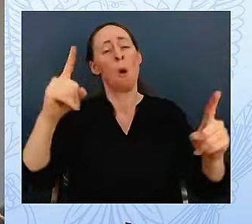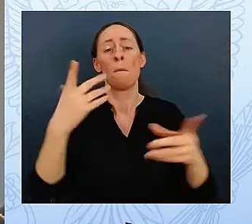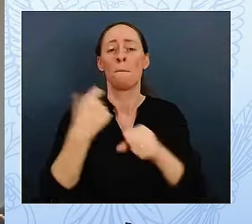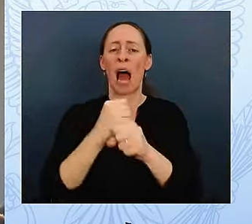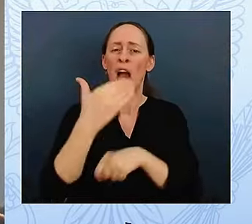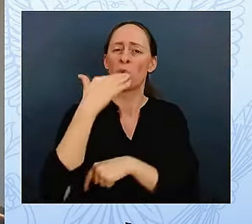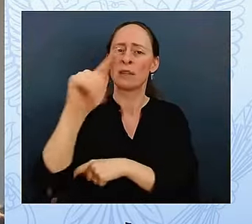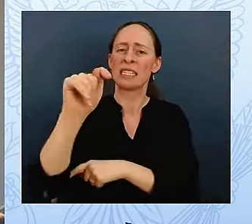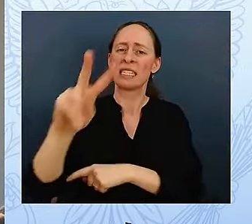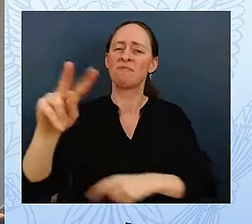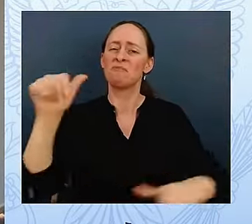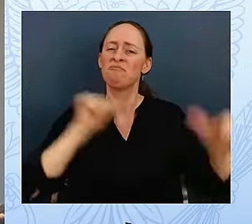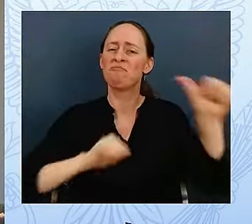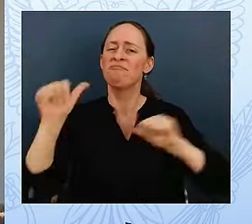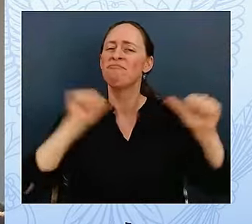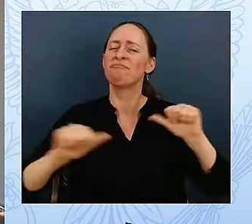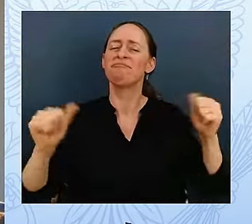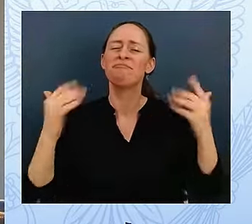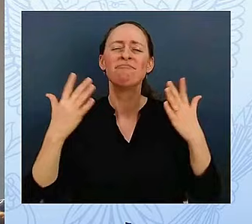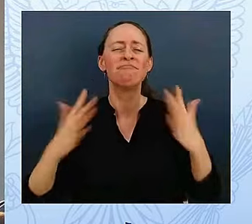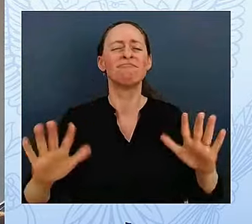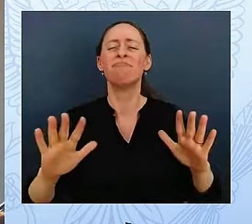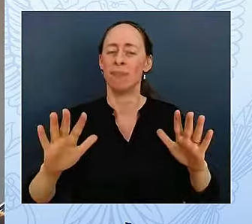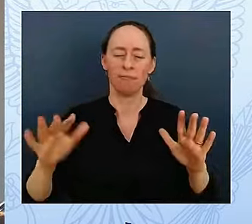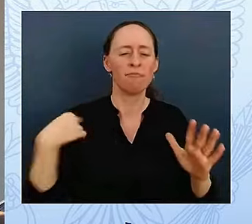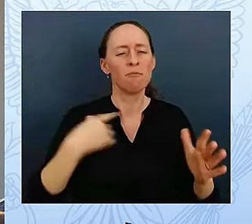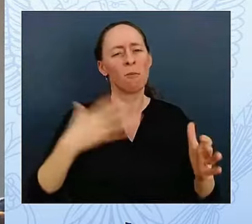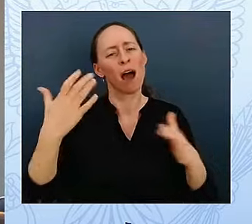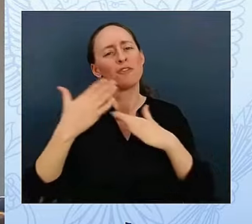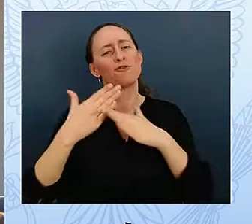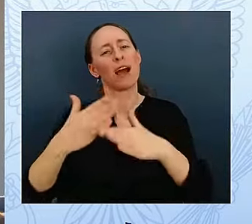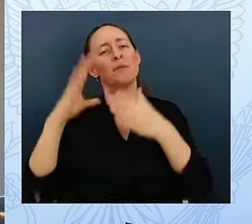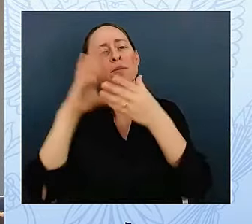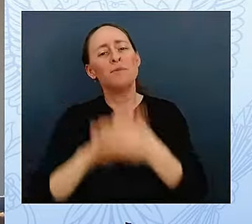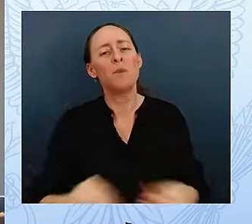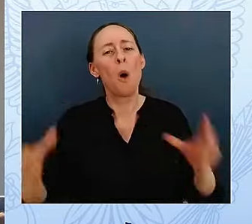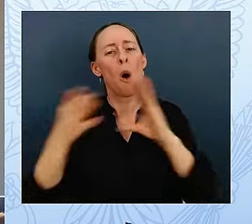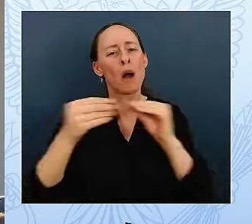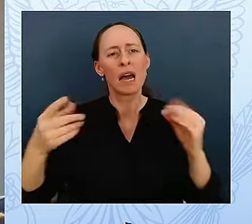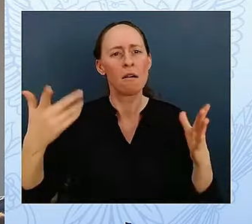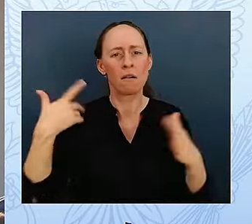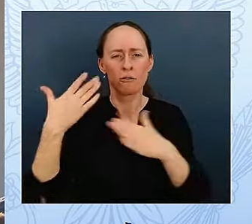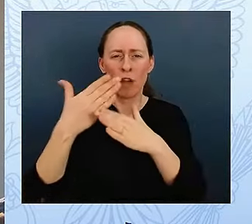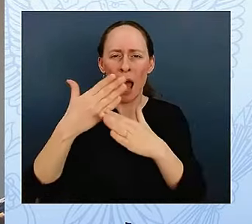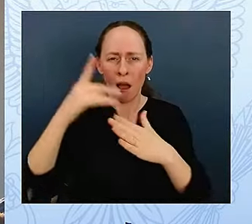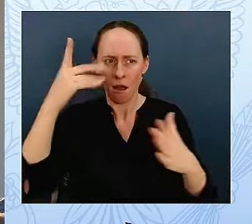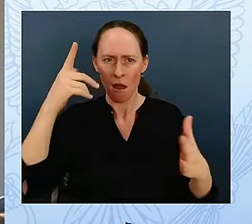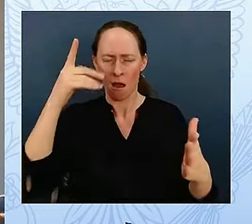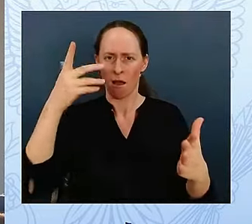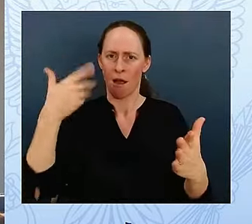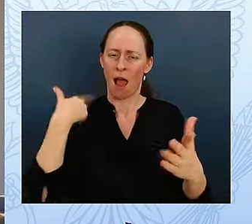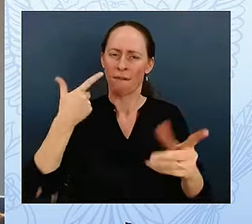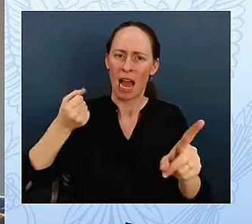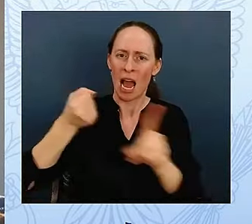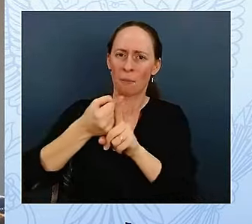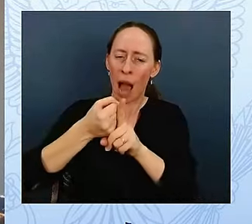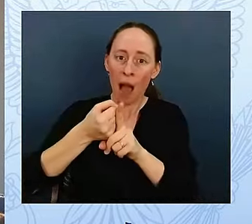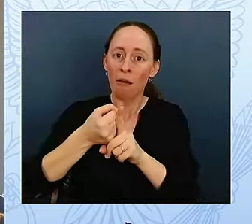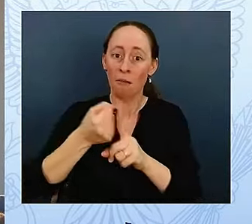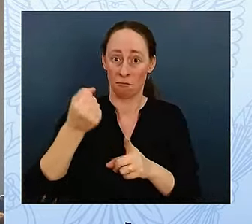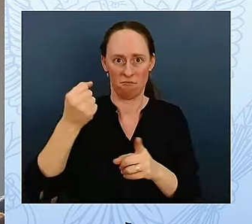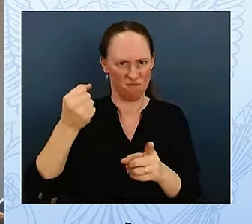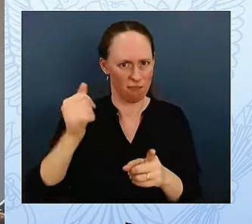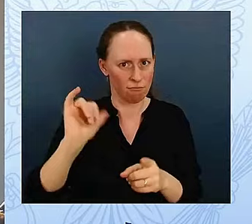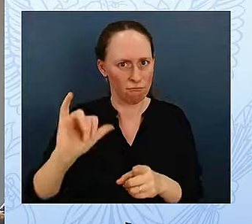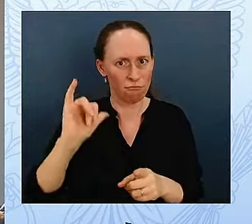story. And once in a while, we'll hear from someone who was inspired to go into public service because of our show, and